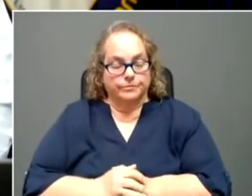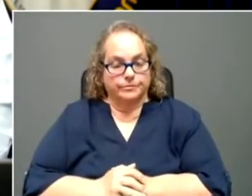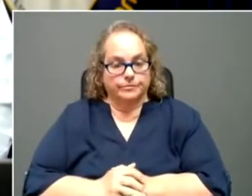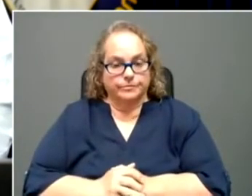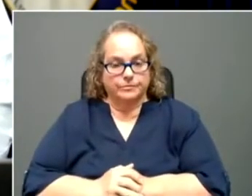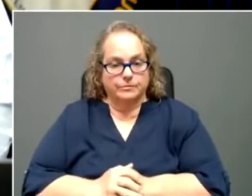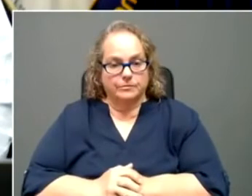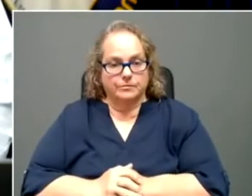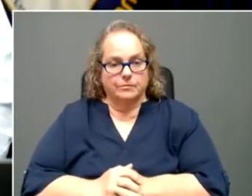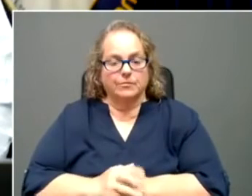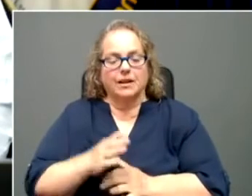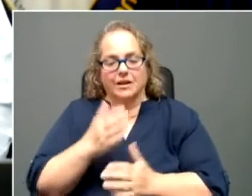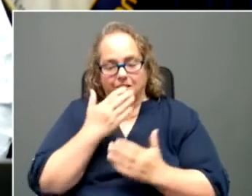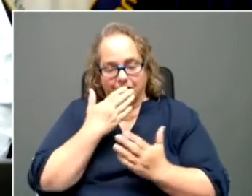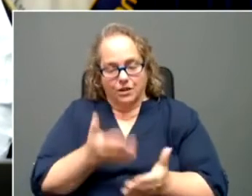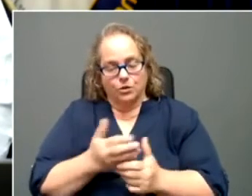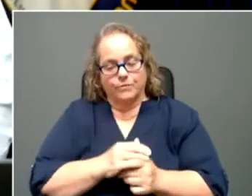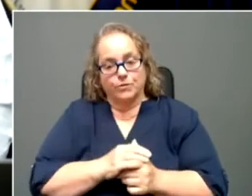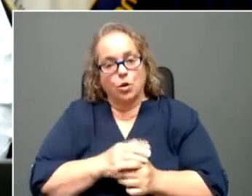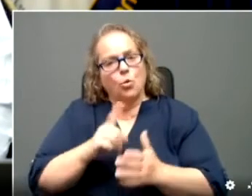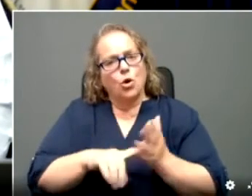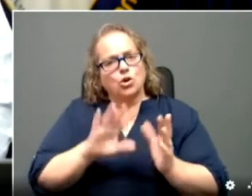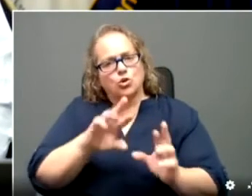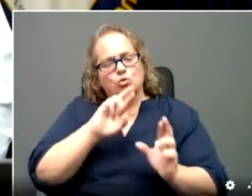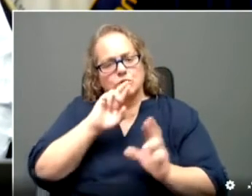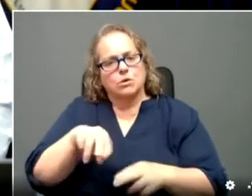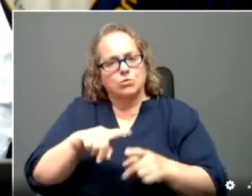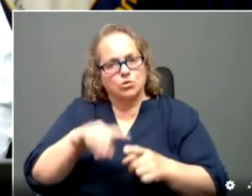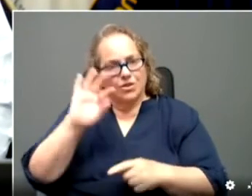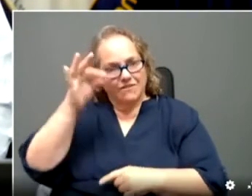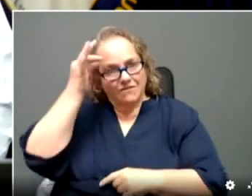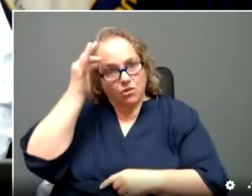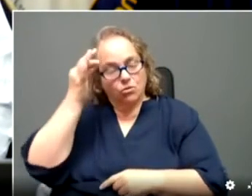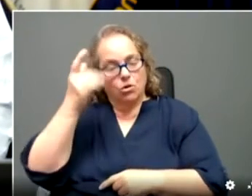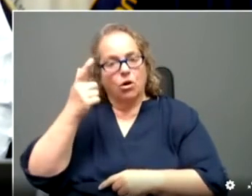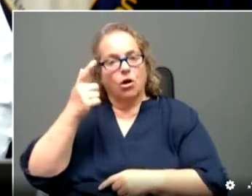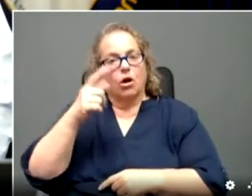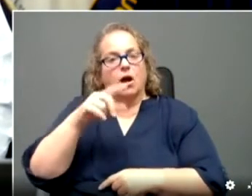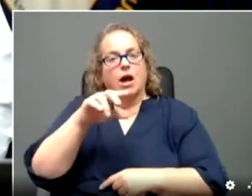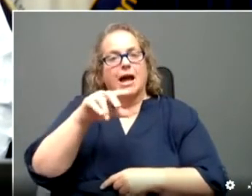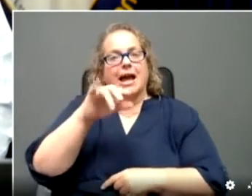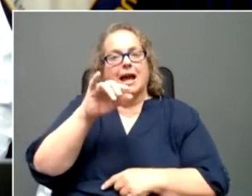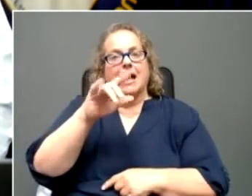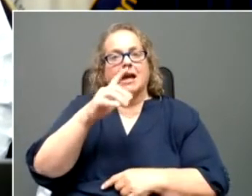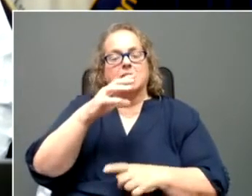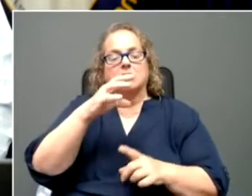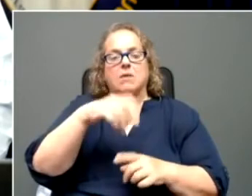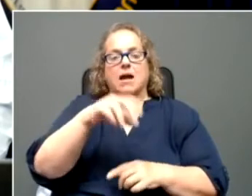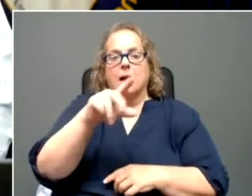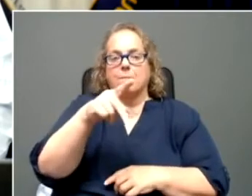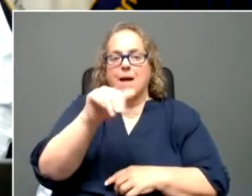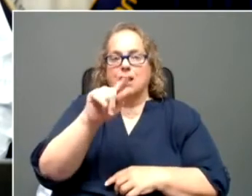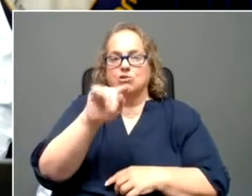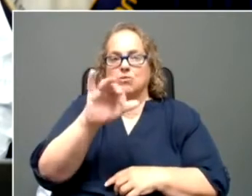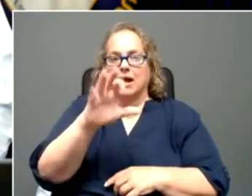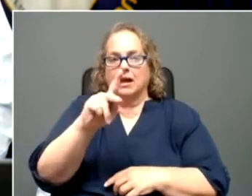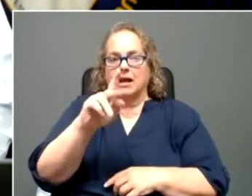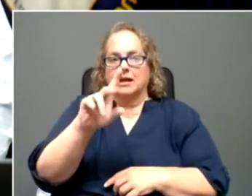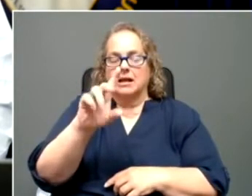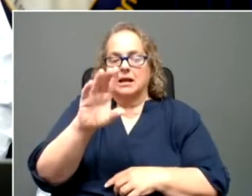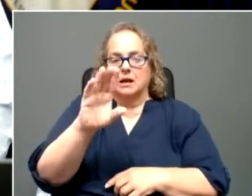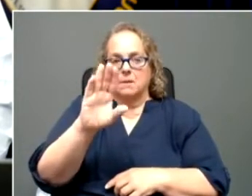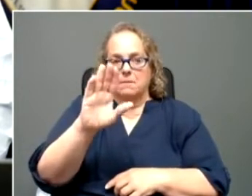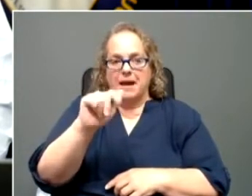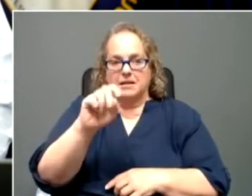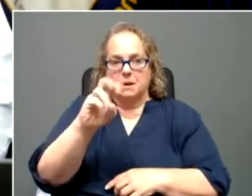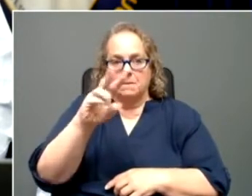Yes, thank you. Um, what's your reaction to the federal indictment of Patrick Baker for murder? And are you aware of any more details from the KSP